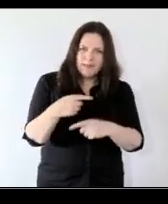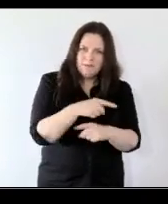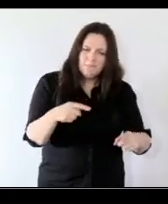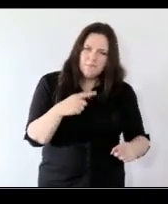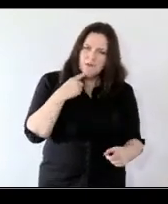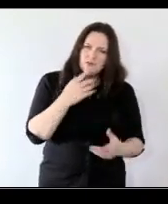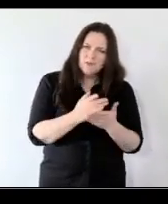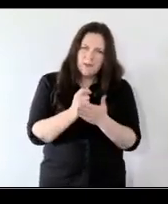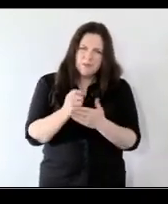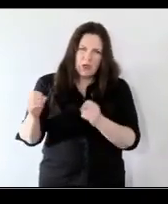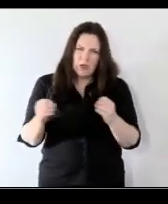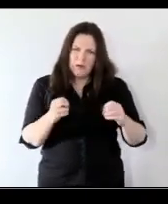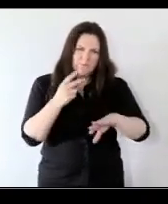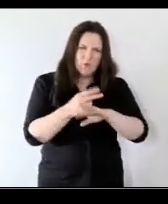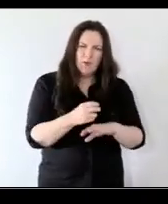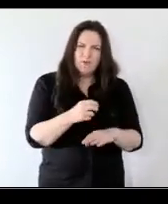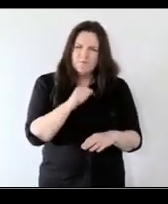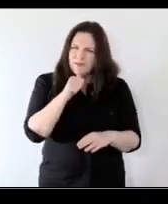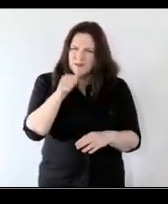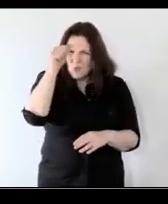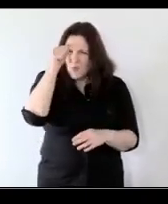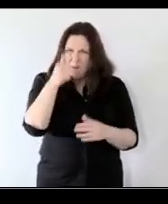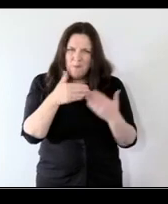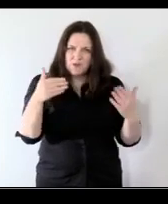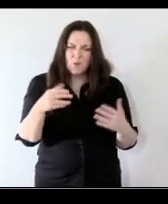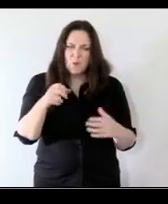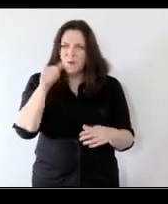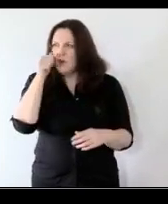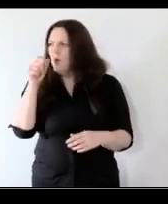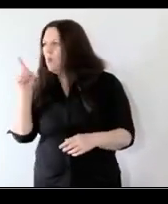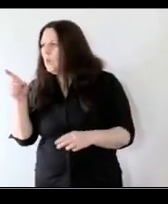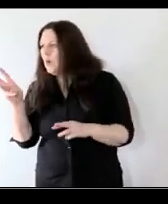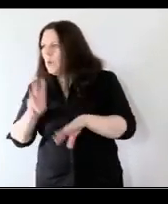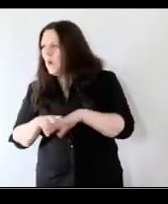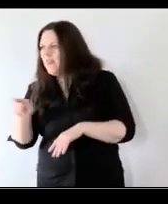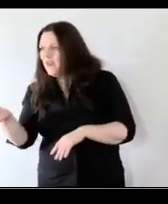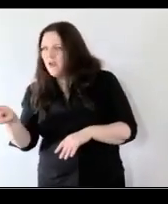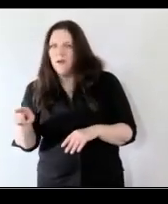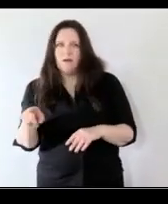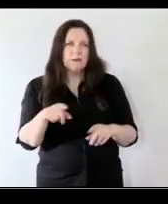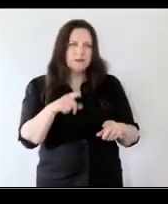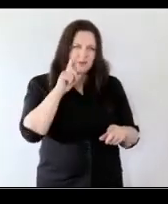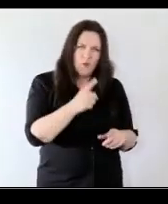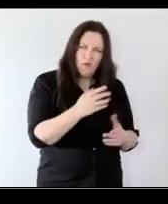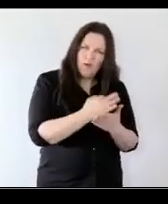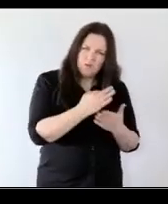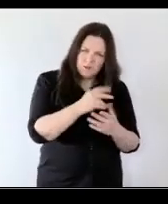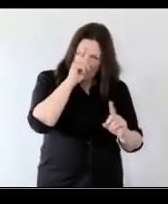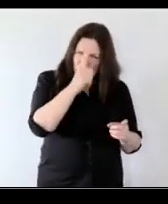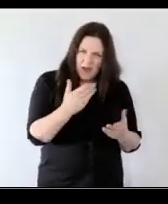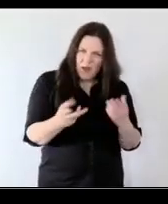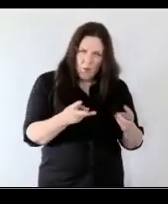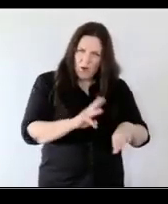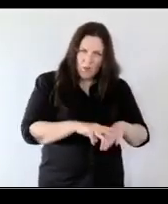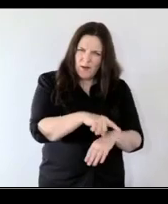we often don't know much or we only know about them in a different place and whether they work there or not which isn't helpful and what we often don't know is how